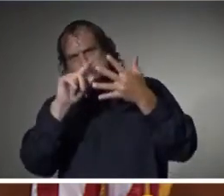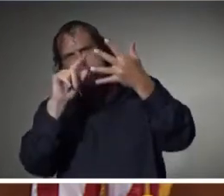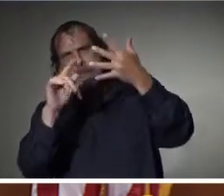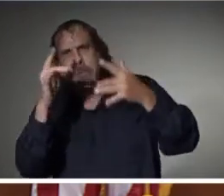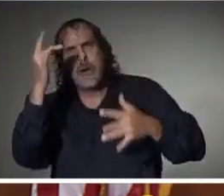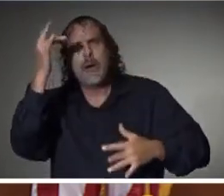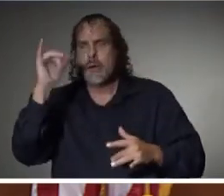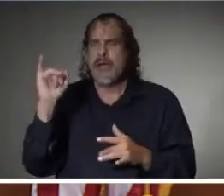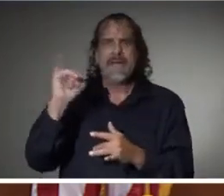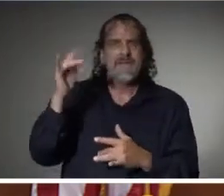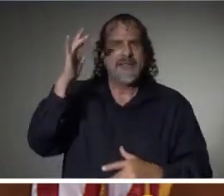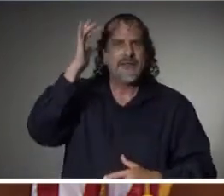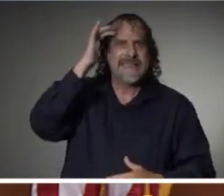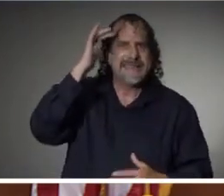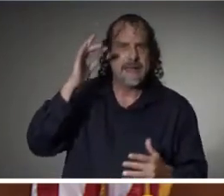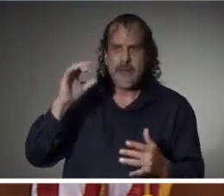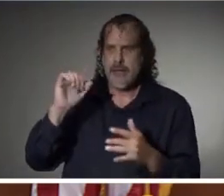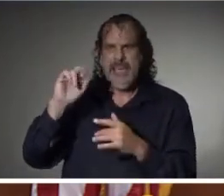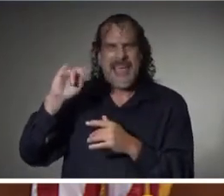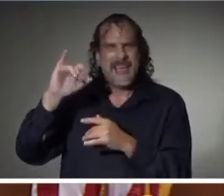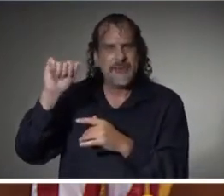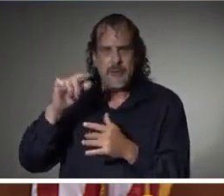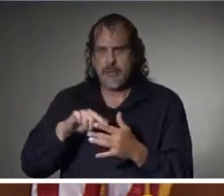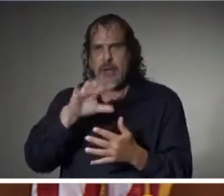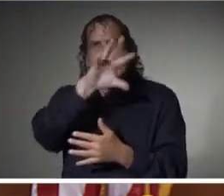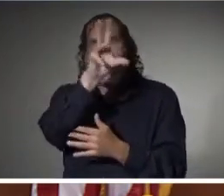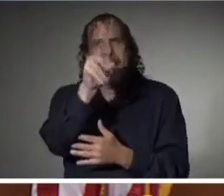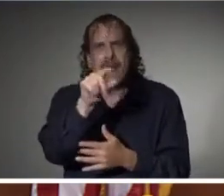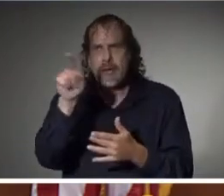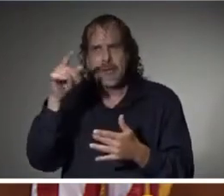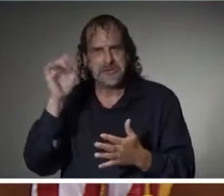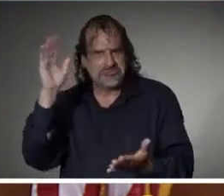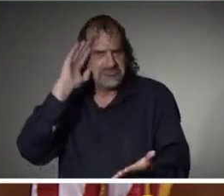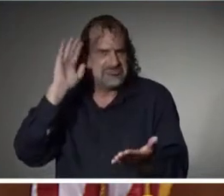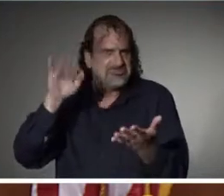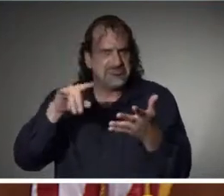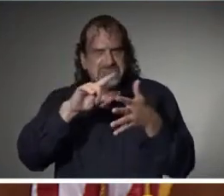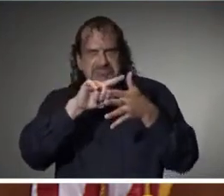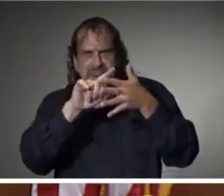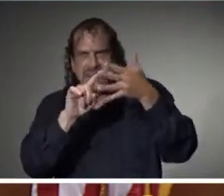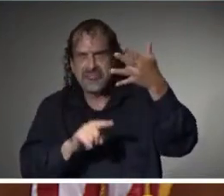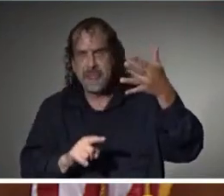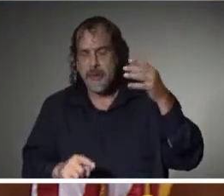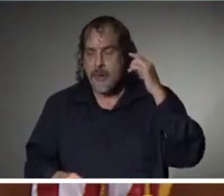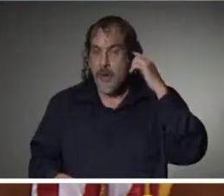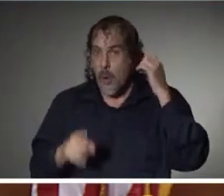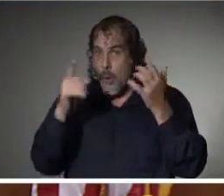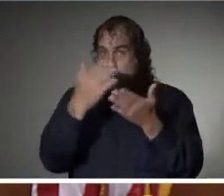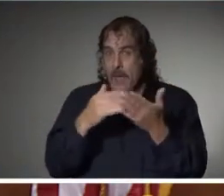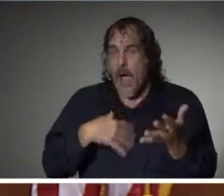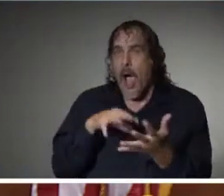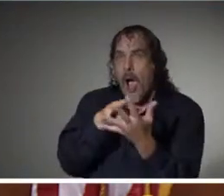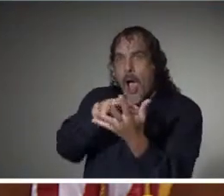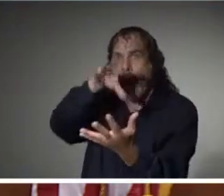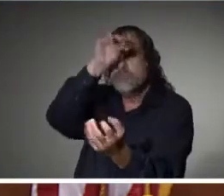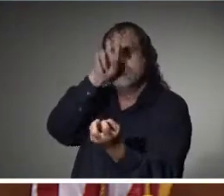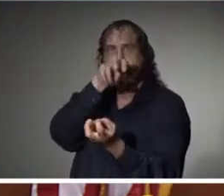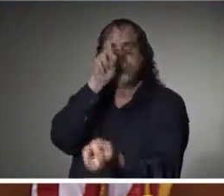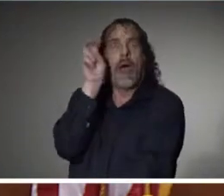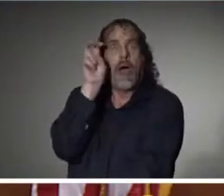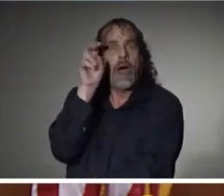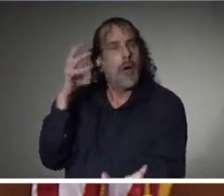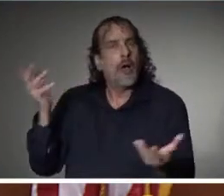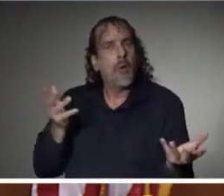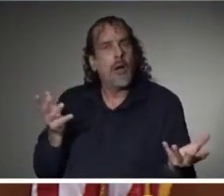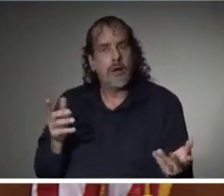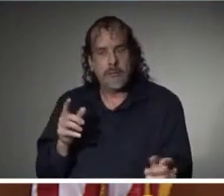Asia and in Africa. And one of the points that I found striking today is that when you